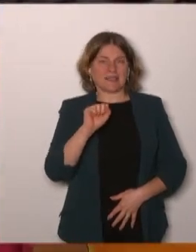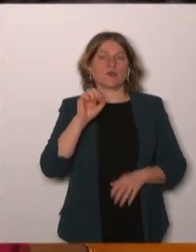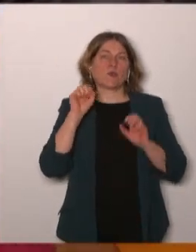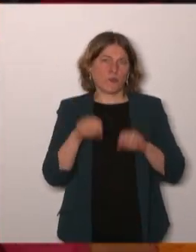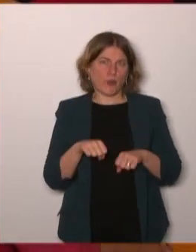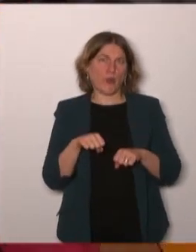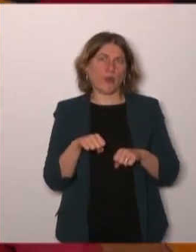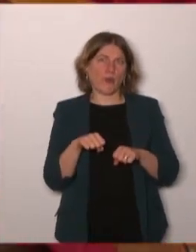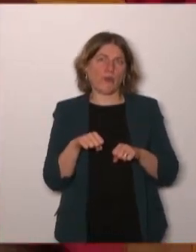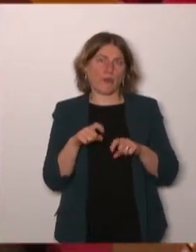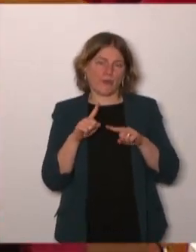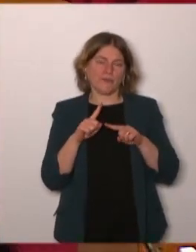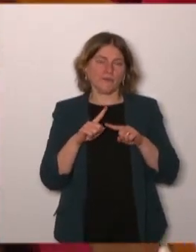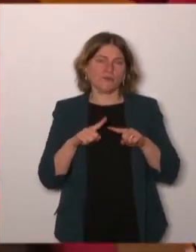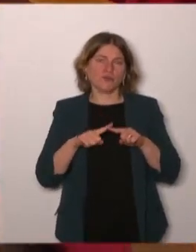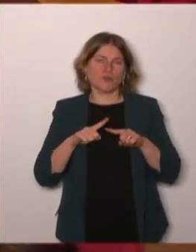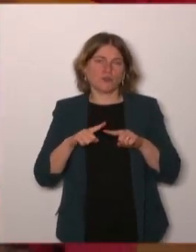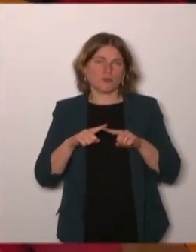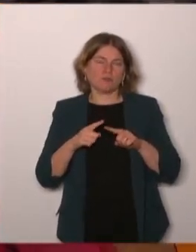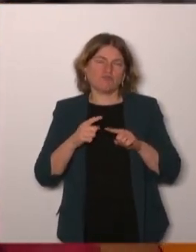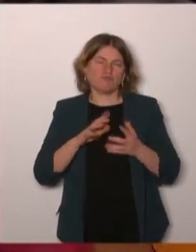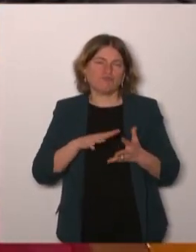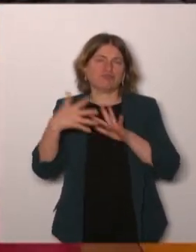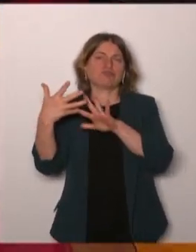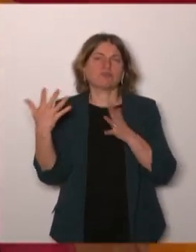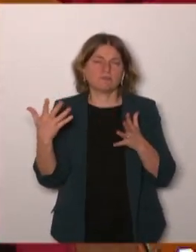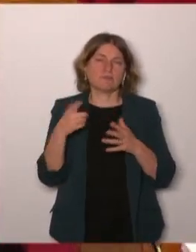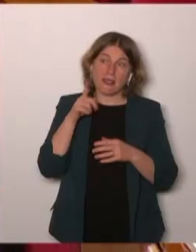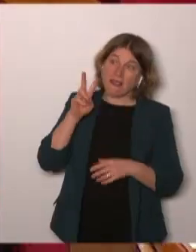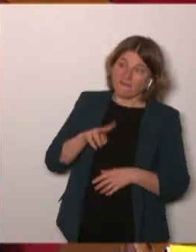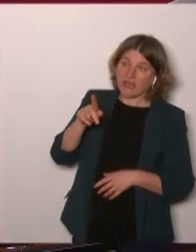initiative is very important very important and thanks a lot for your comment